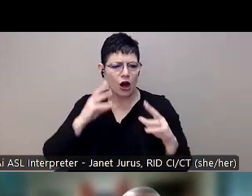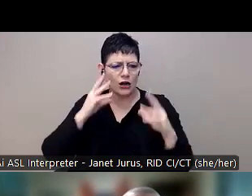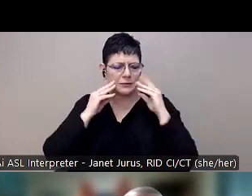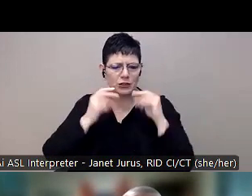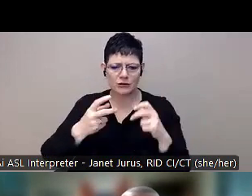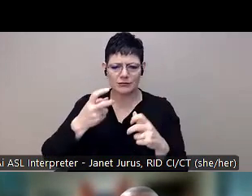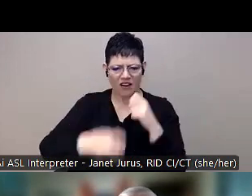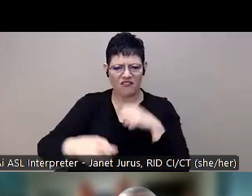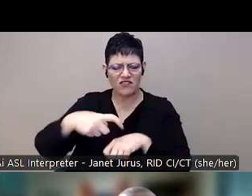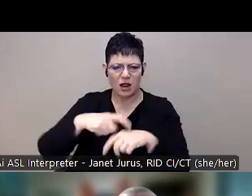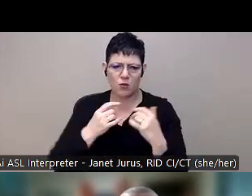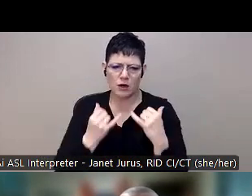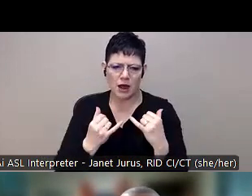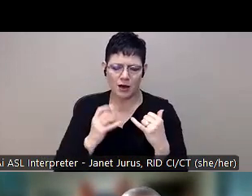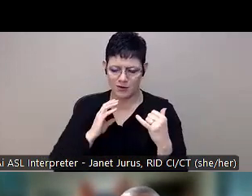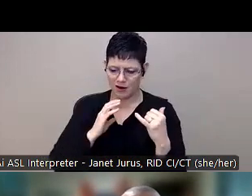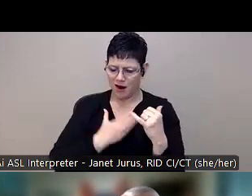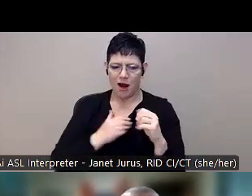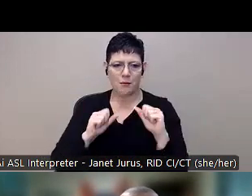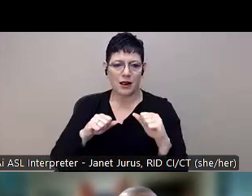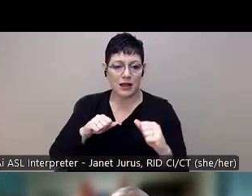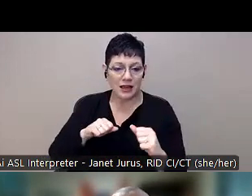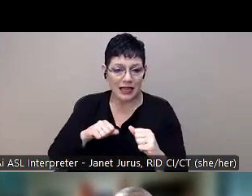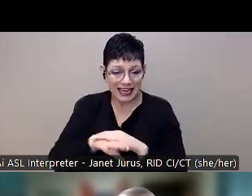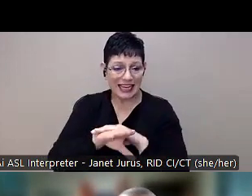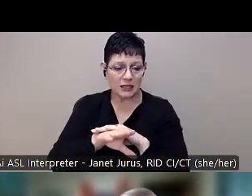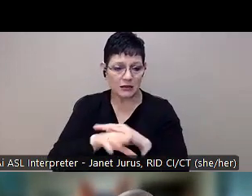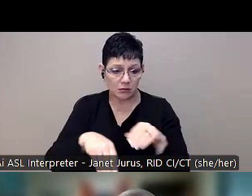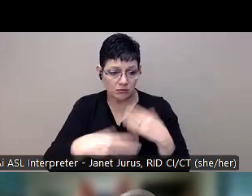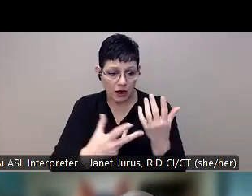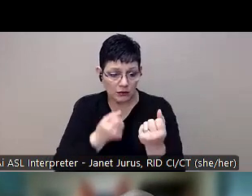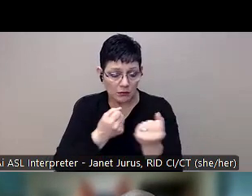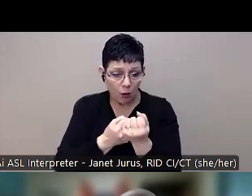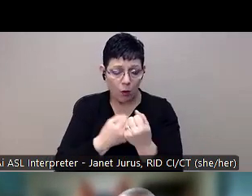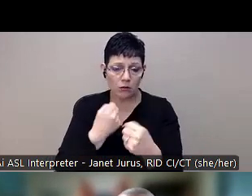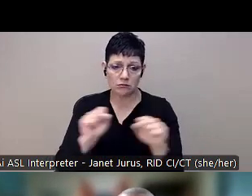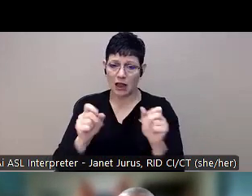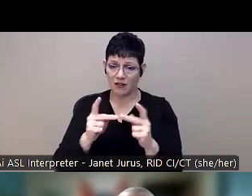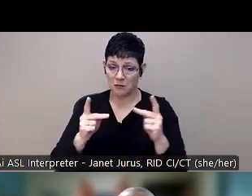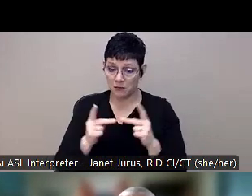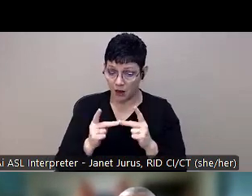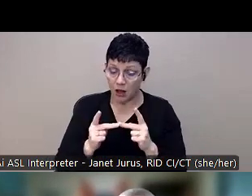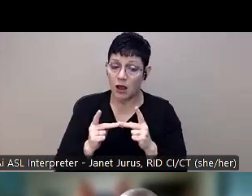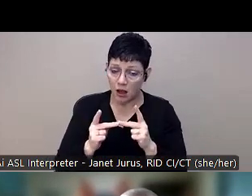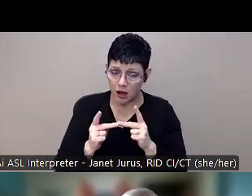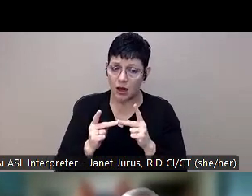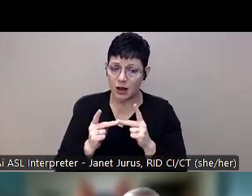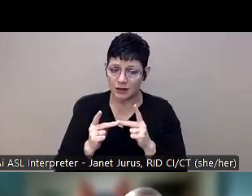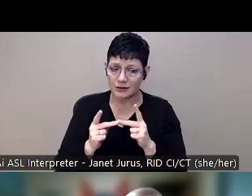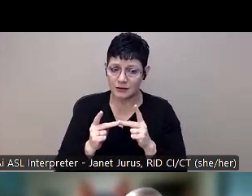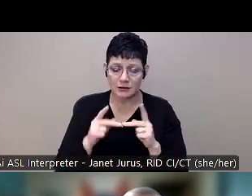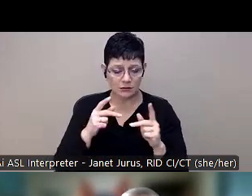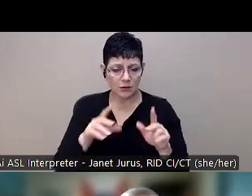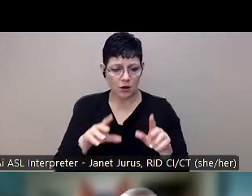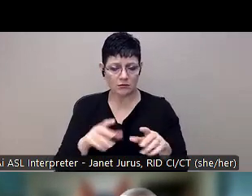a program like this, we get to come in and be a voice of consistency, give them a safe space to ask questions and pathways. We say